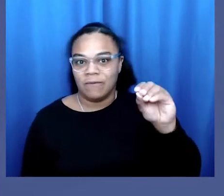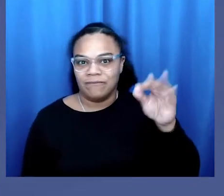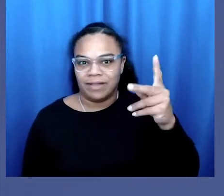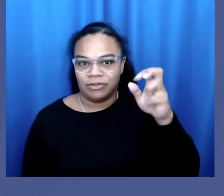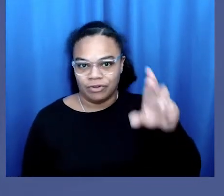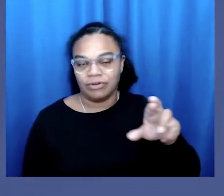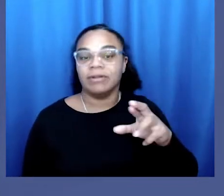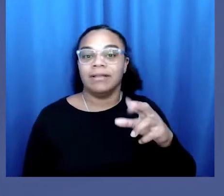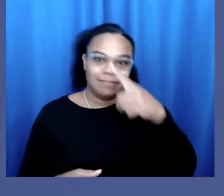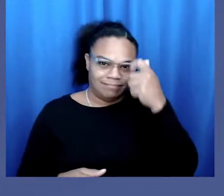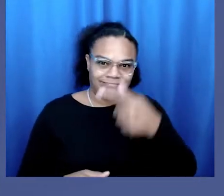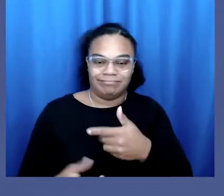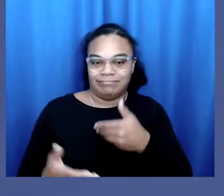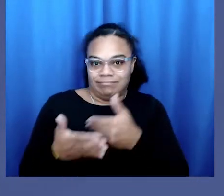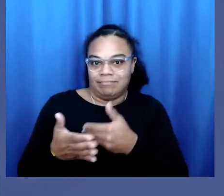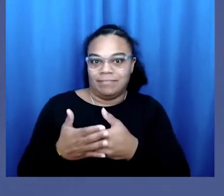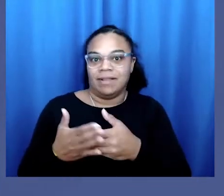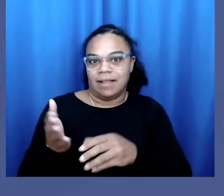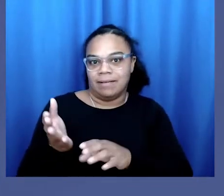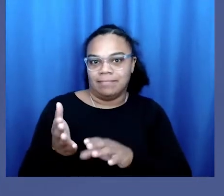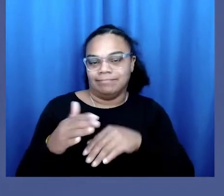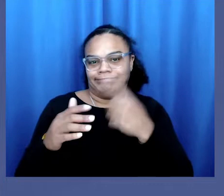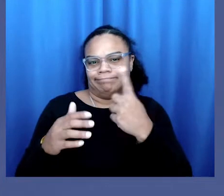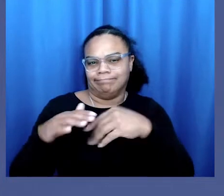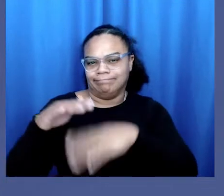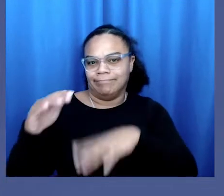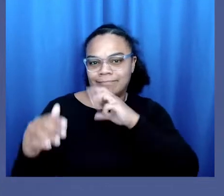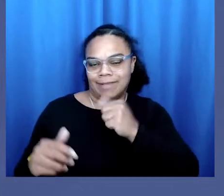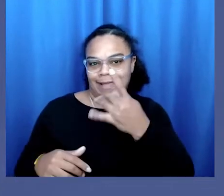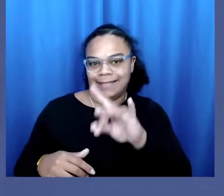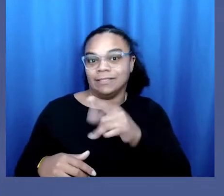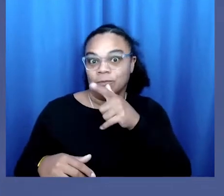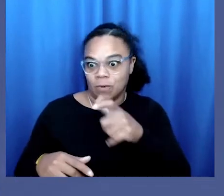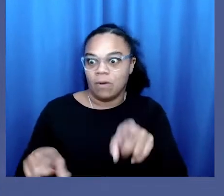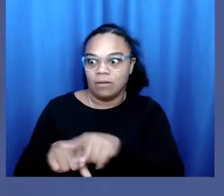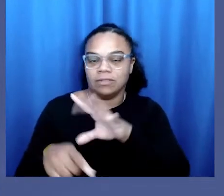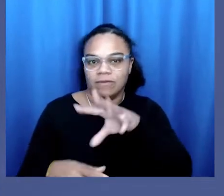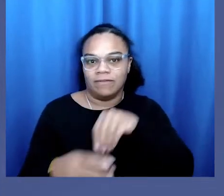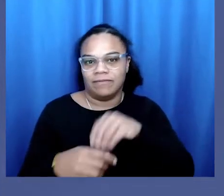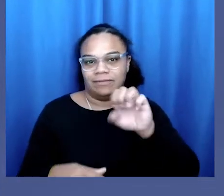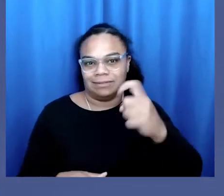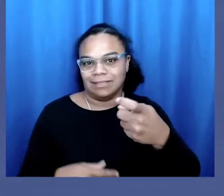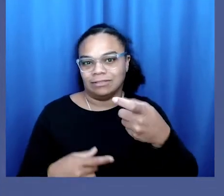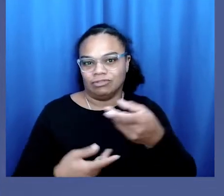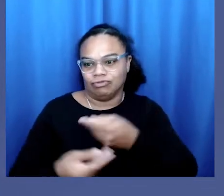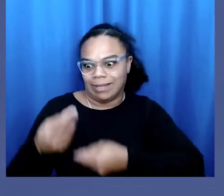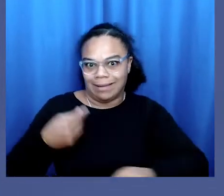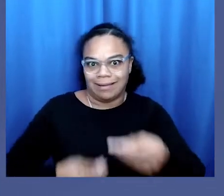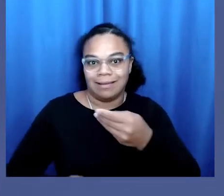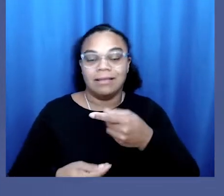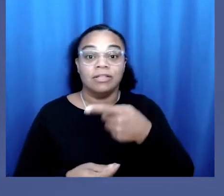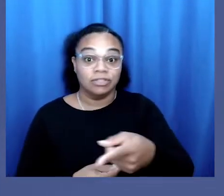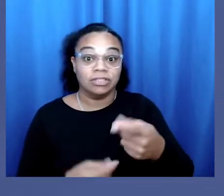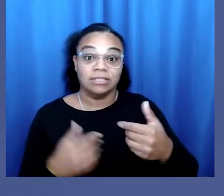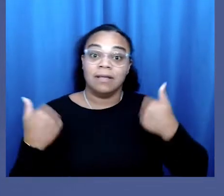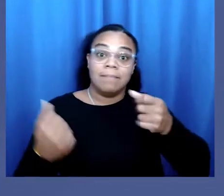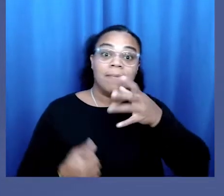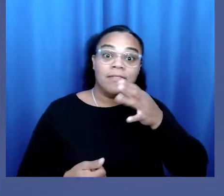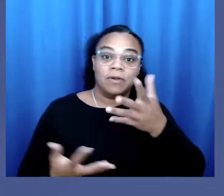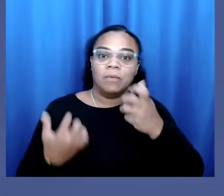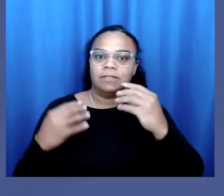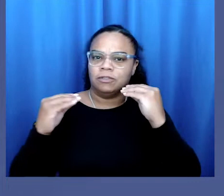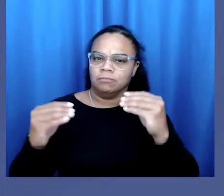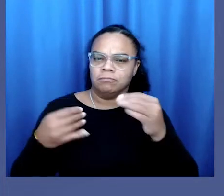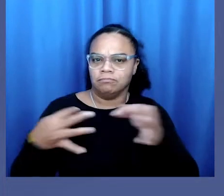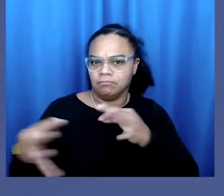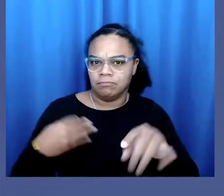to a minor who was also involved in the sex trade. Molly is a loving mother who wants to educate the public on the shortcomings of the criminal justice